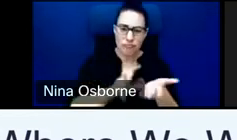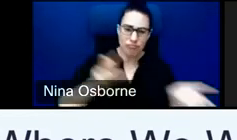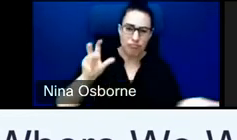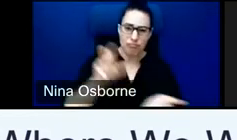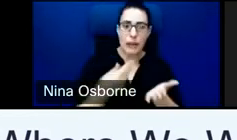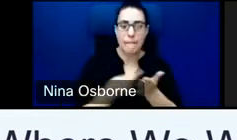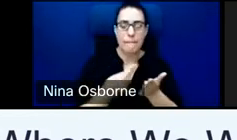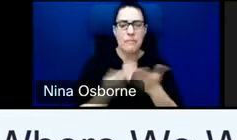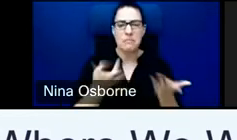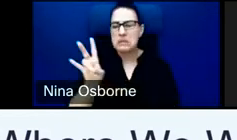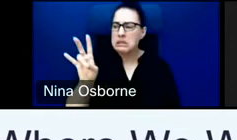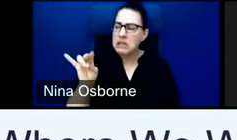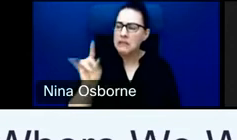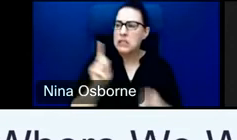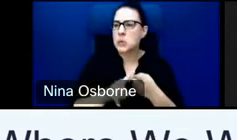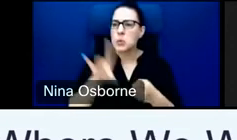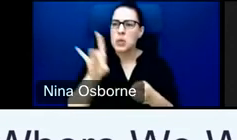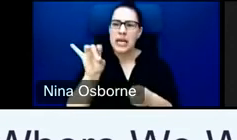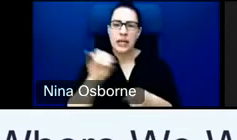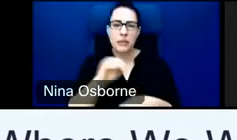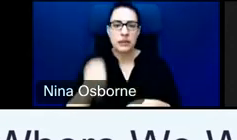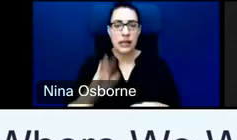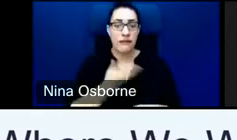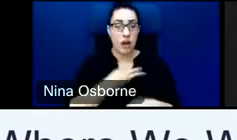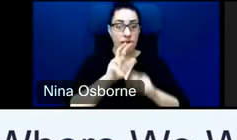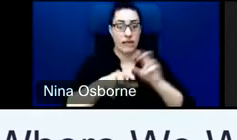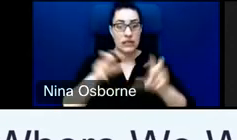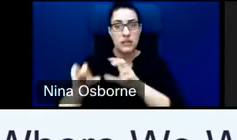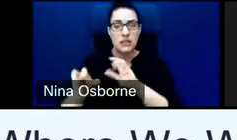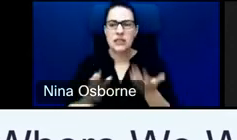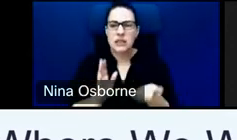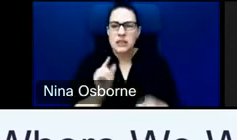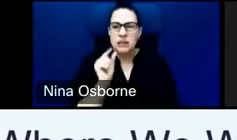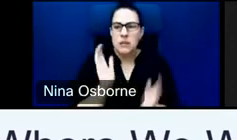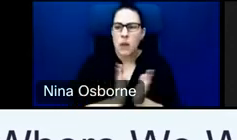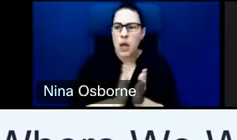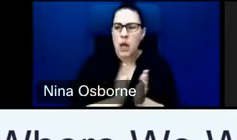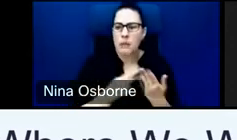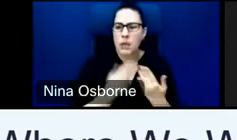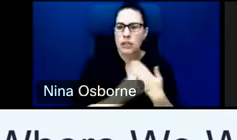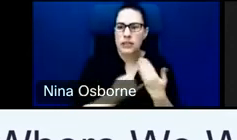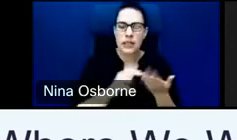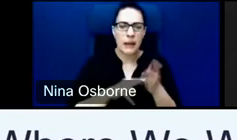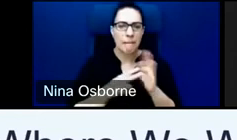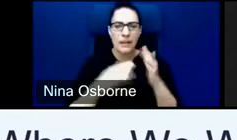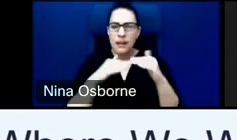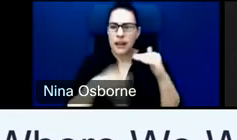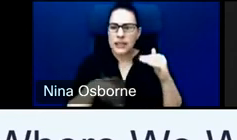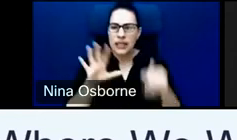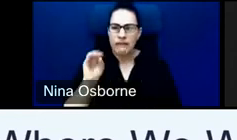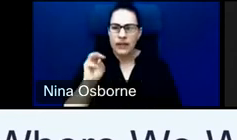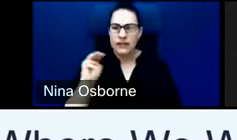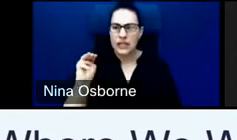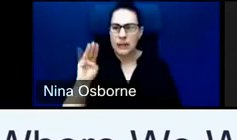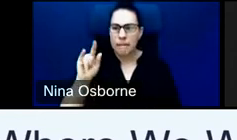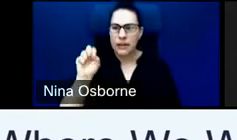% of our investments are actually smaller projects. So that means projects that are under $50 million. And I